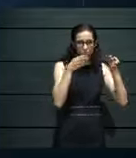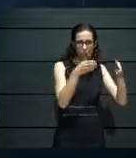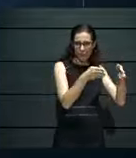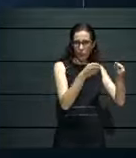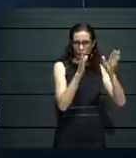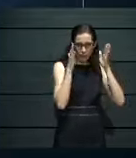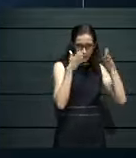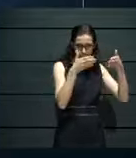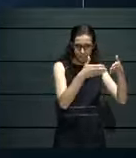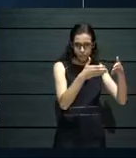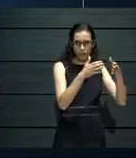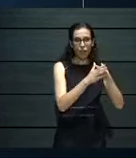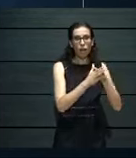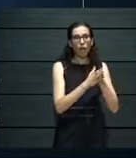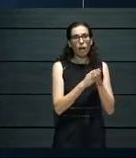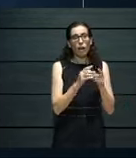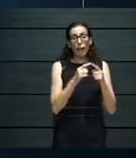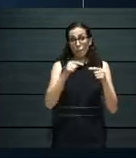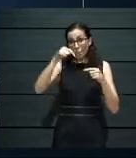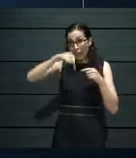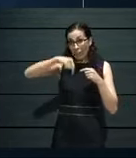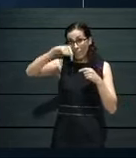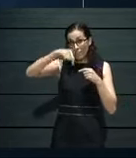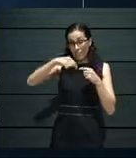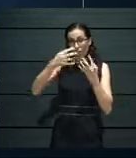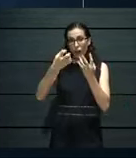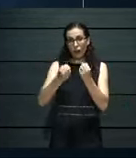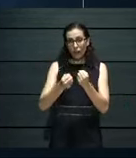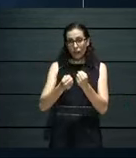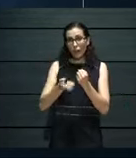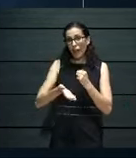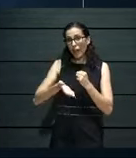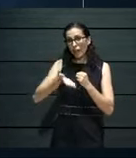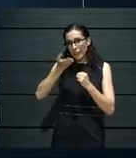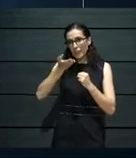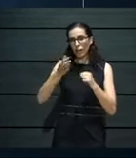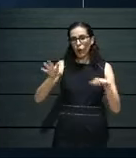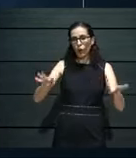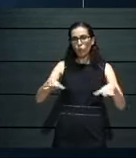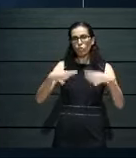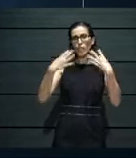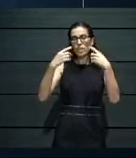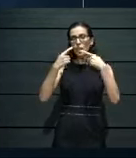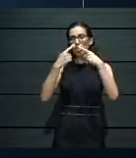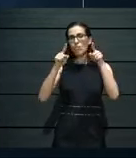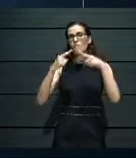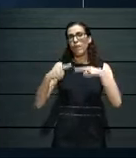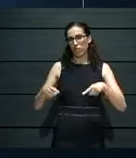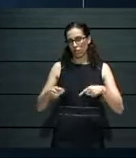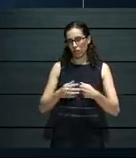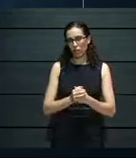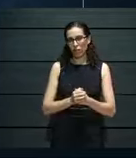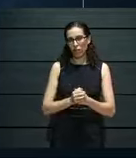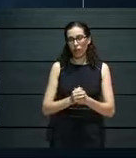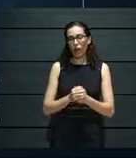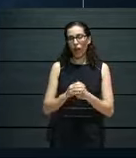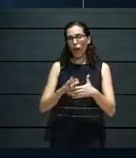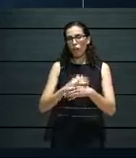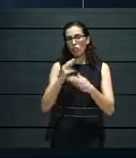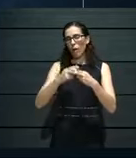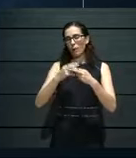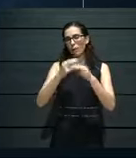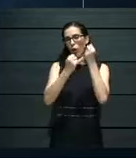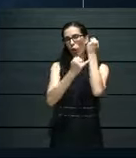we managed to reach quite a different audience with them, with the online version.